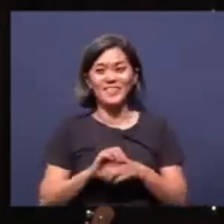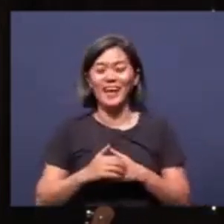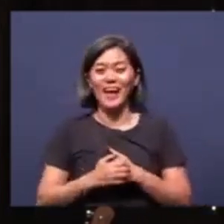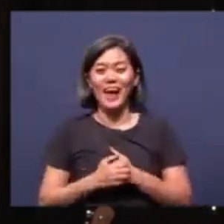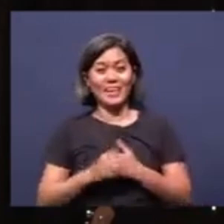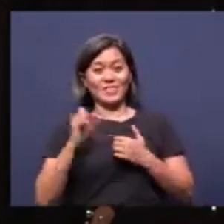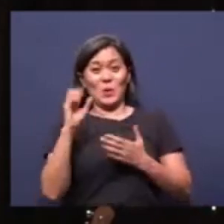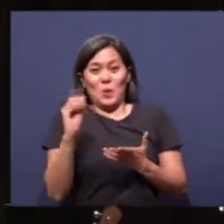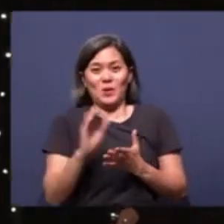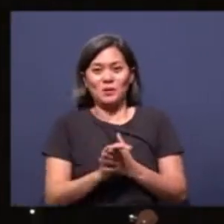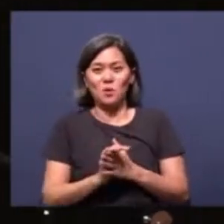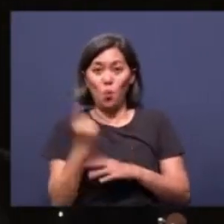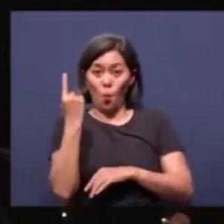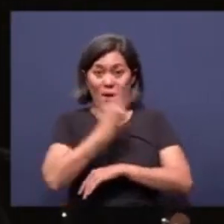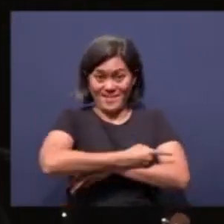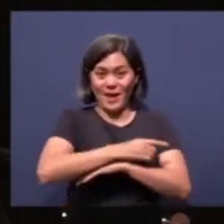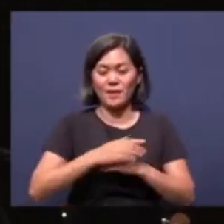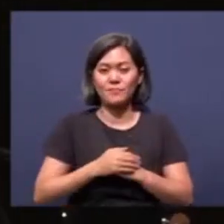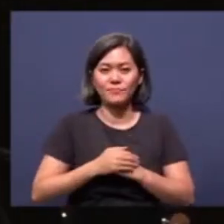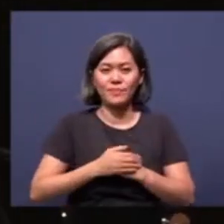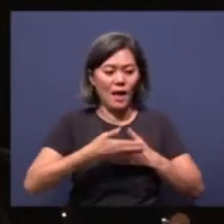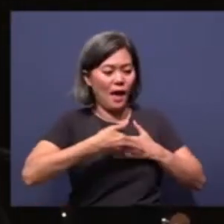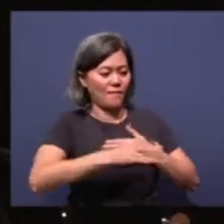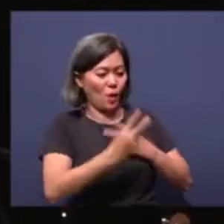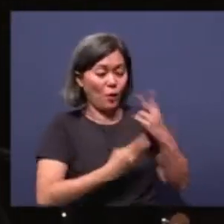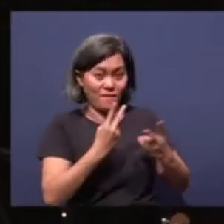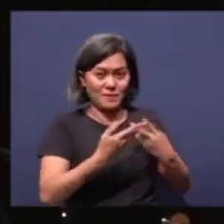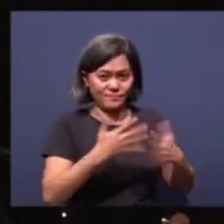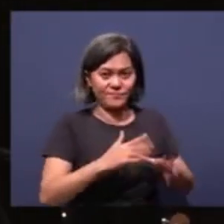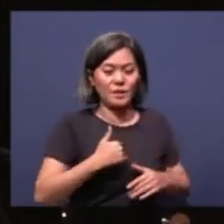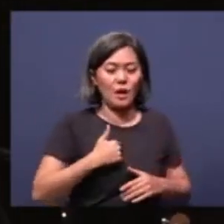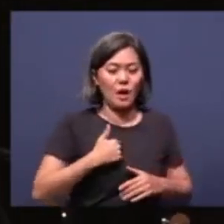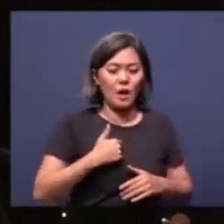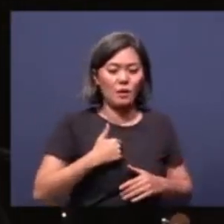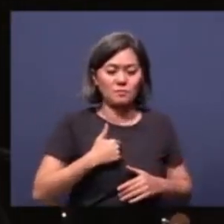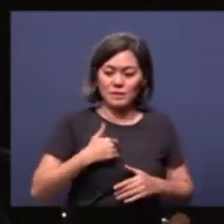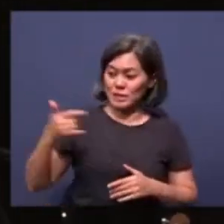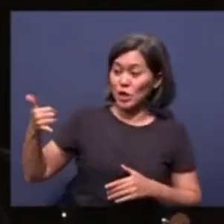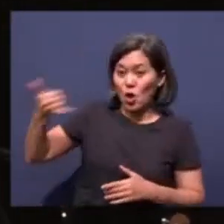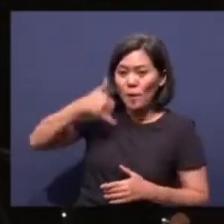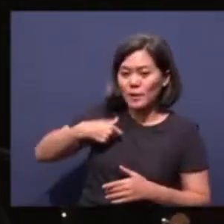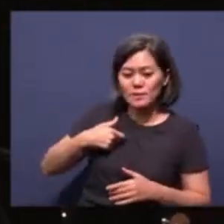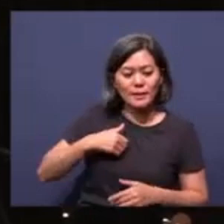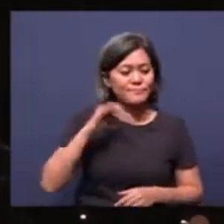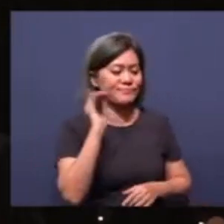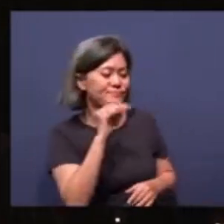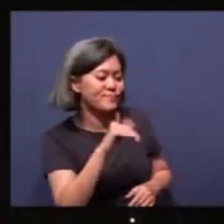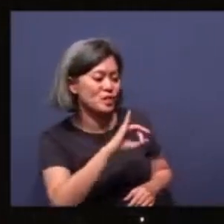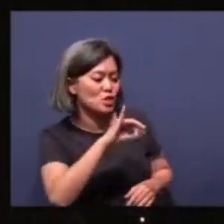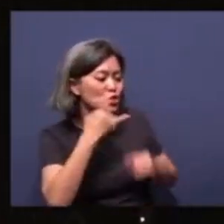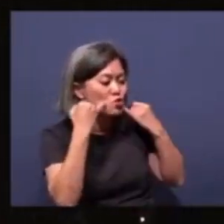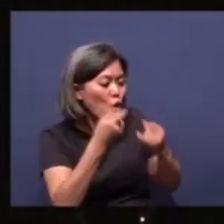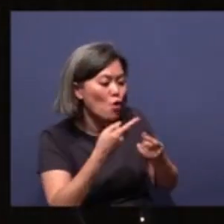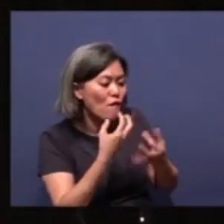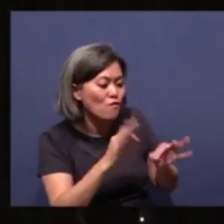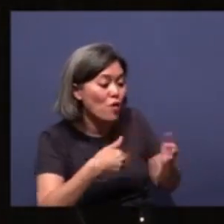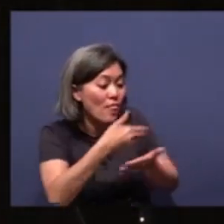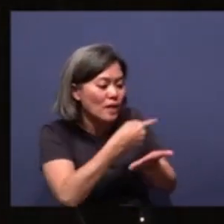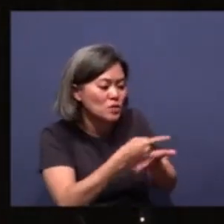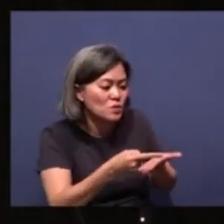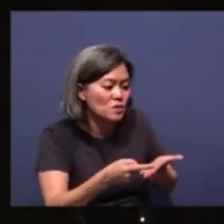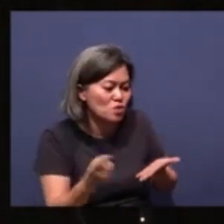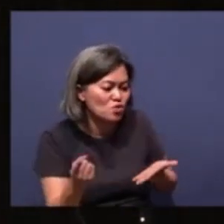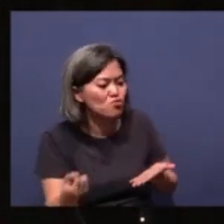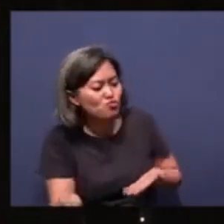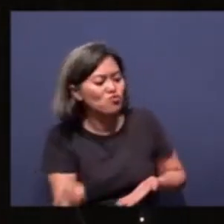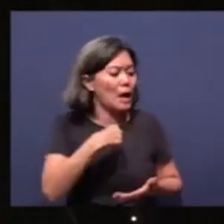And so, one day after that visit, I happened to receive a phone call and said, hey, Joe, are you free next week? Would